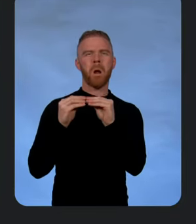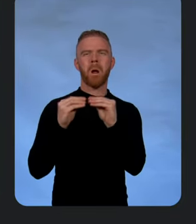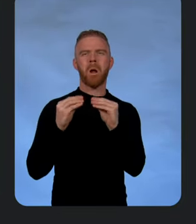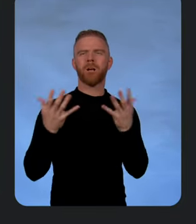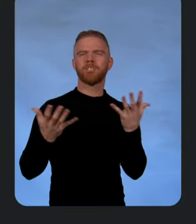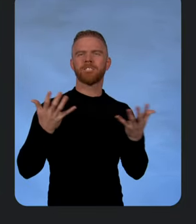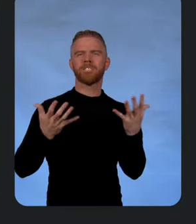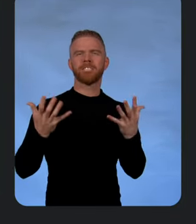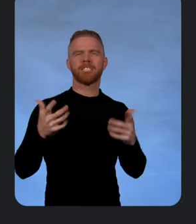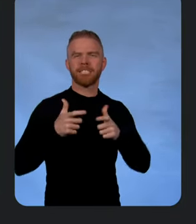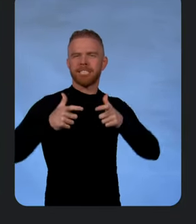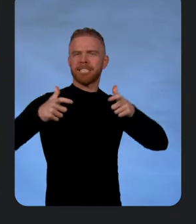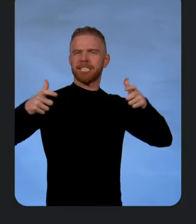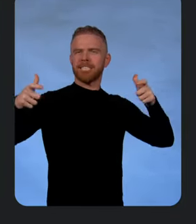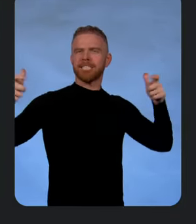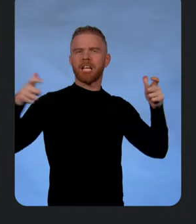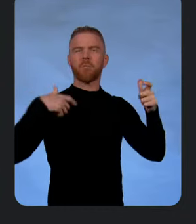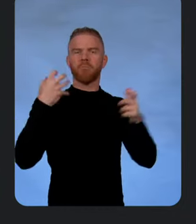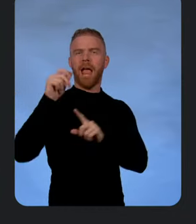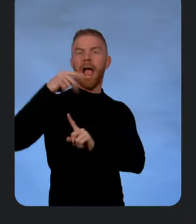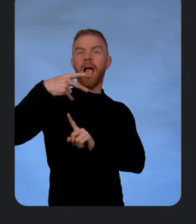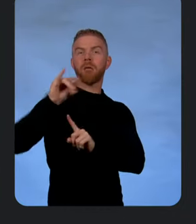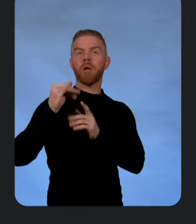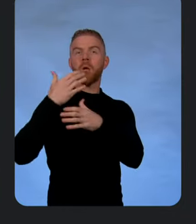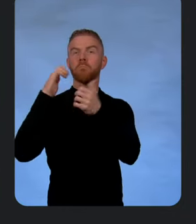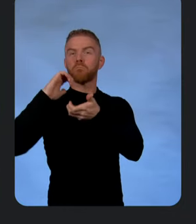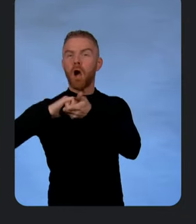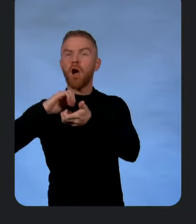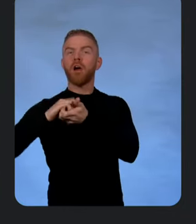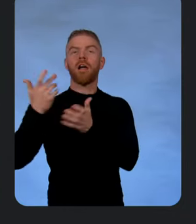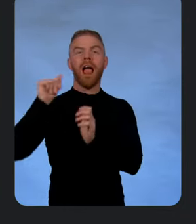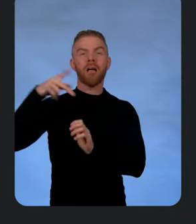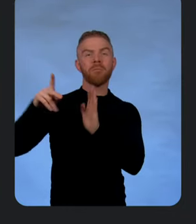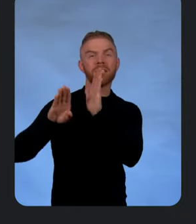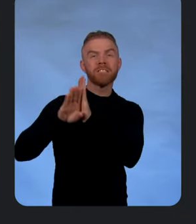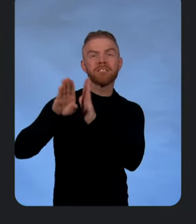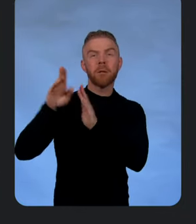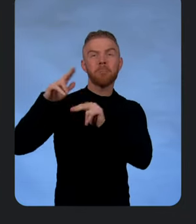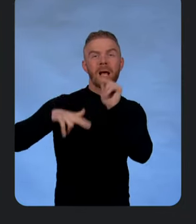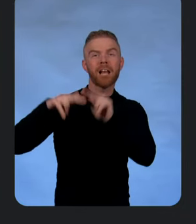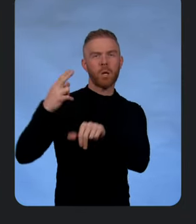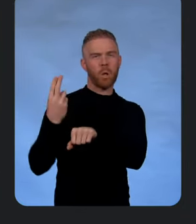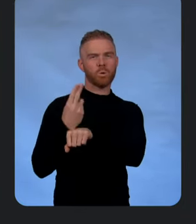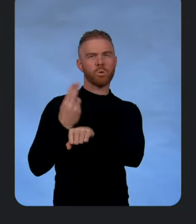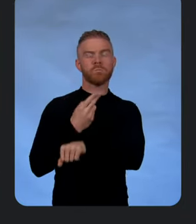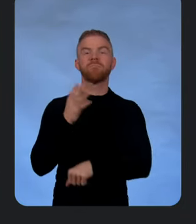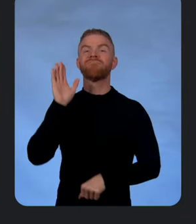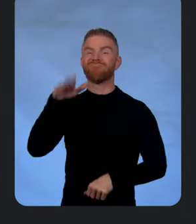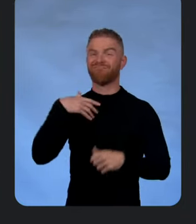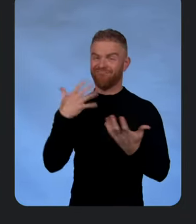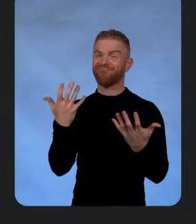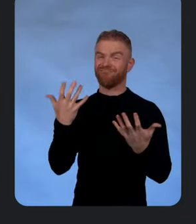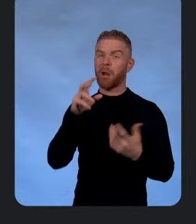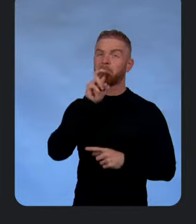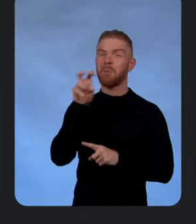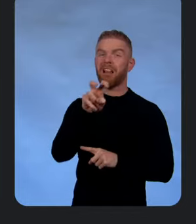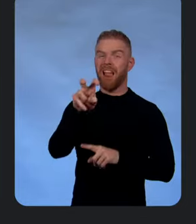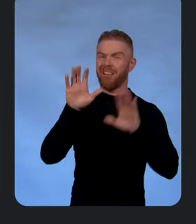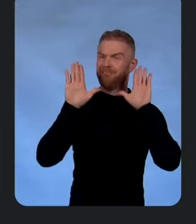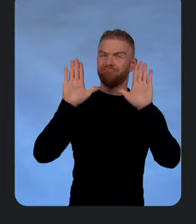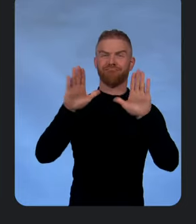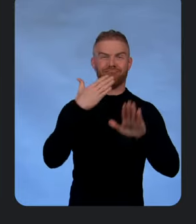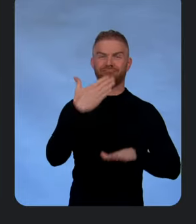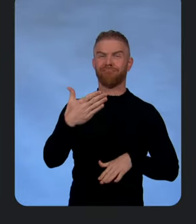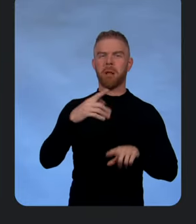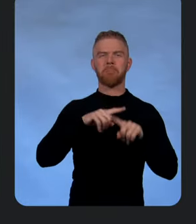API, right? I want to have partners and app builders use that. And while we love that Python is great for a lot of AI work, it's democratized, right? We're